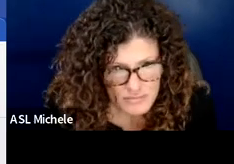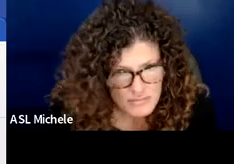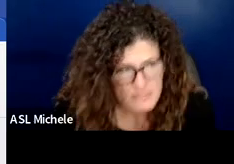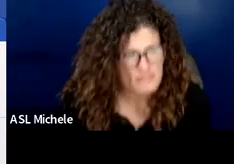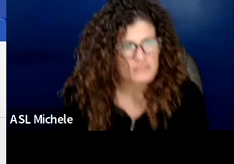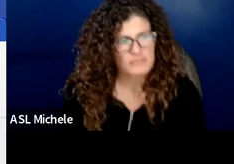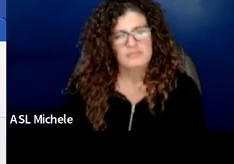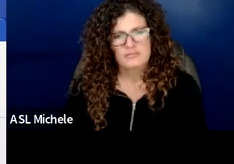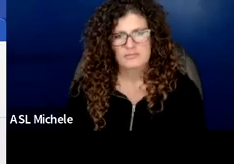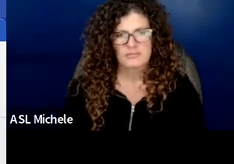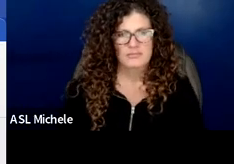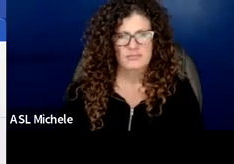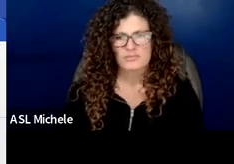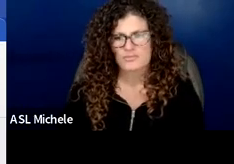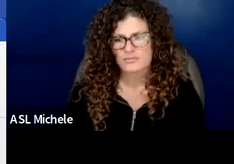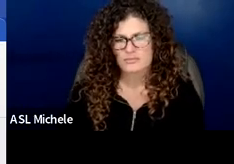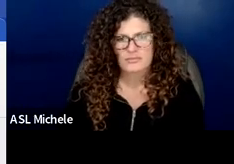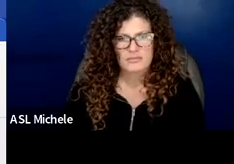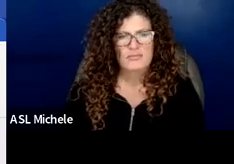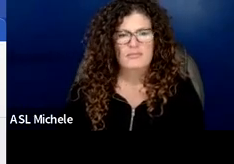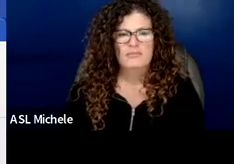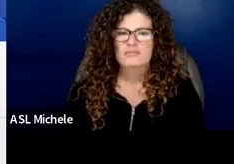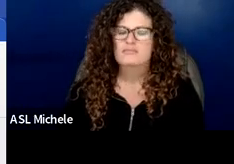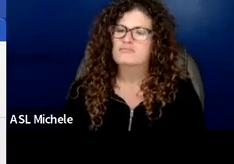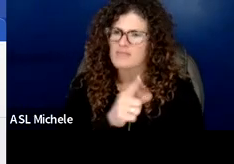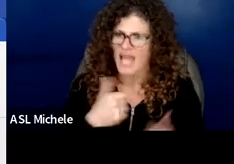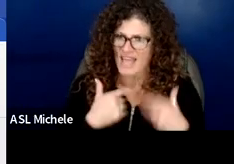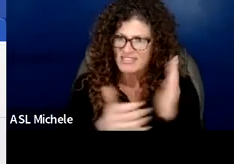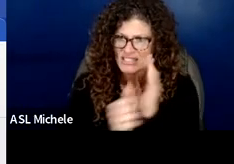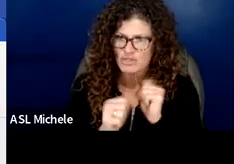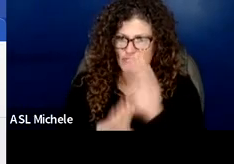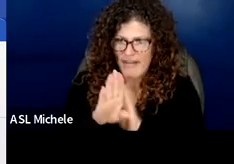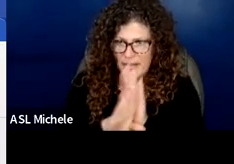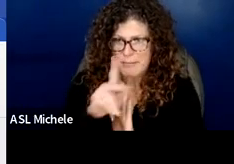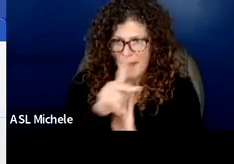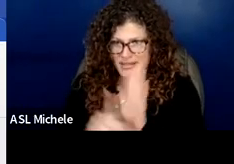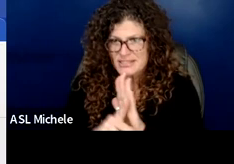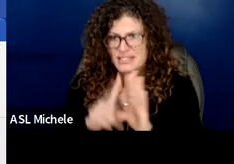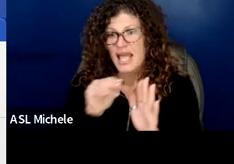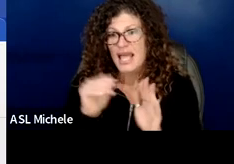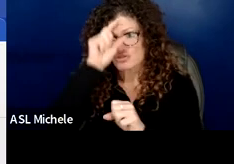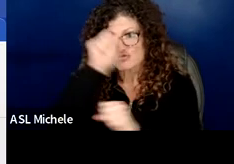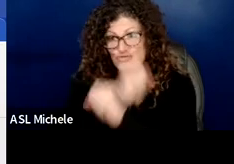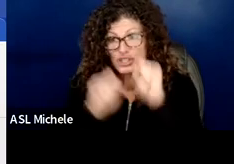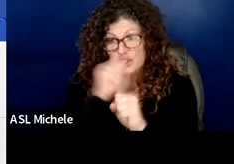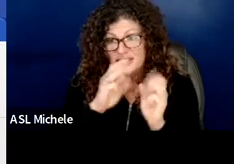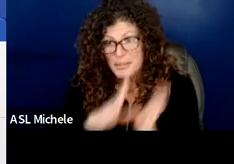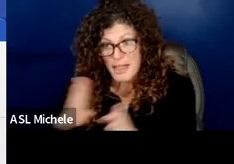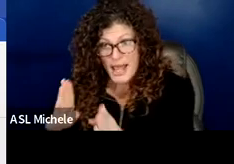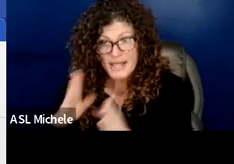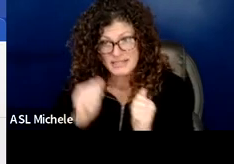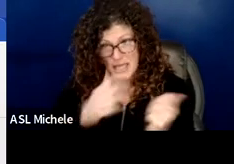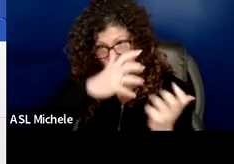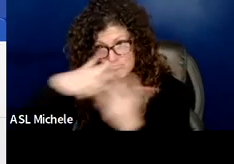the ability to develop policies and strategic plans and to relate the